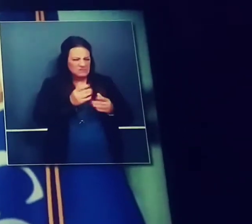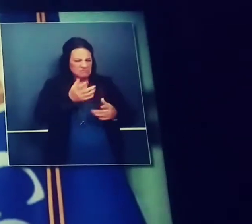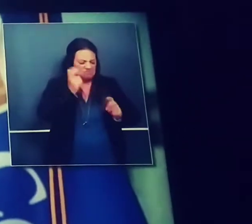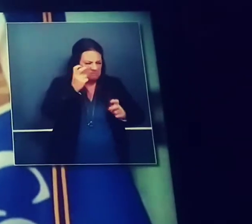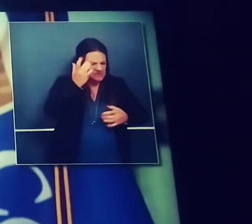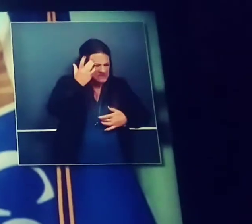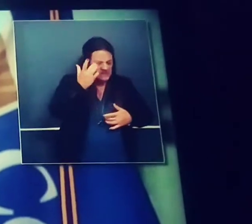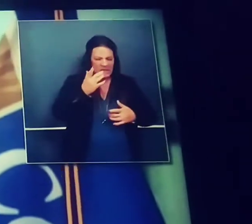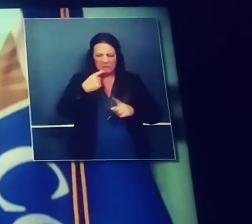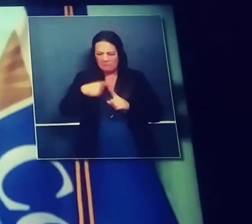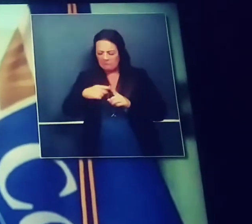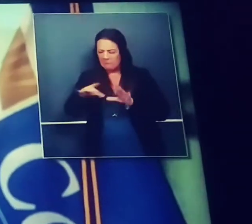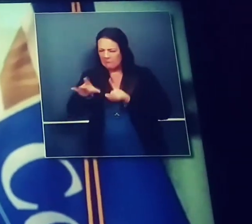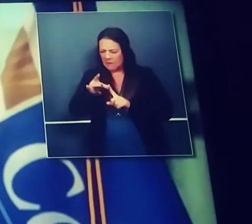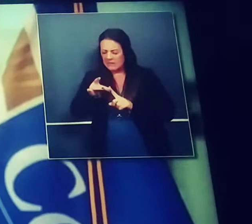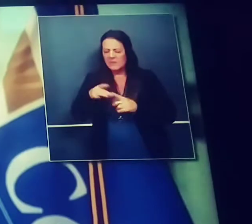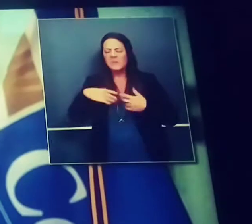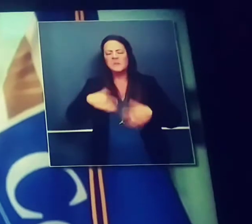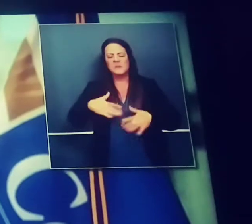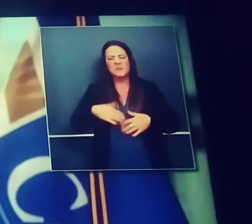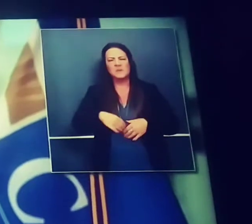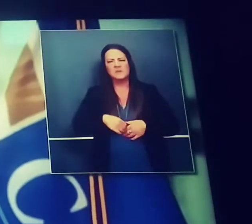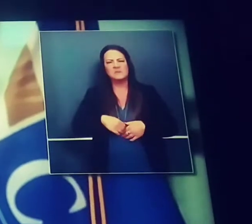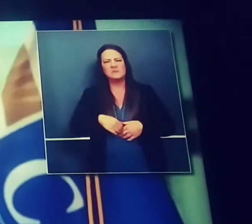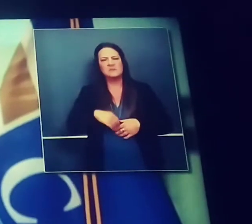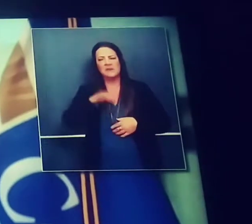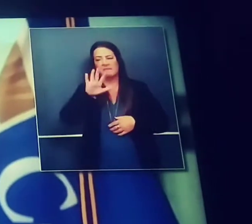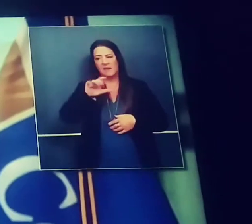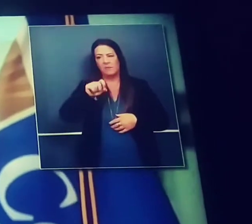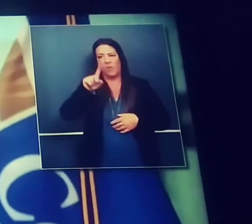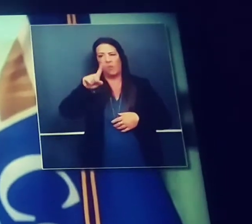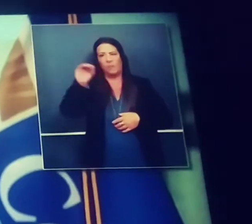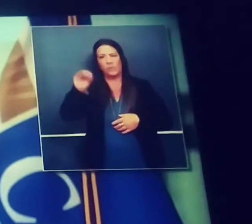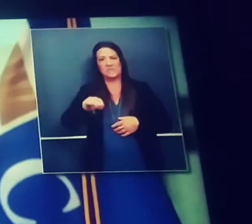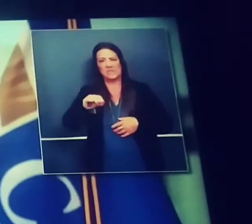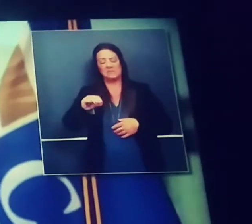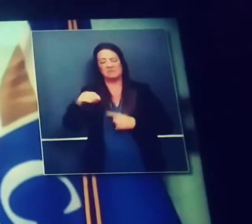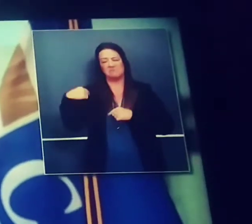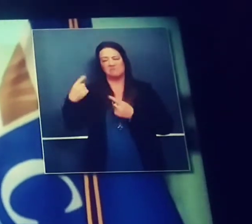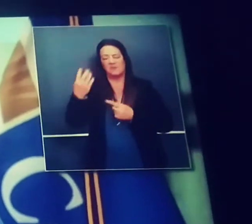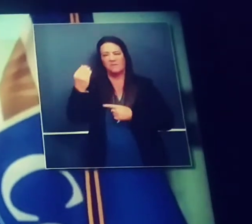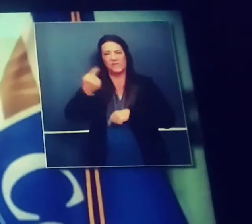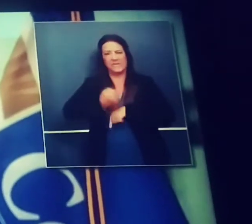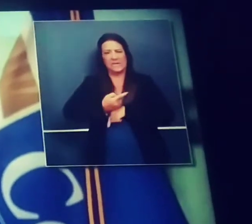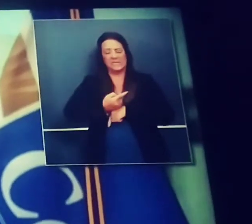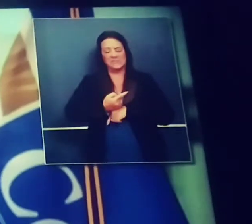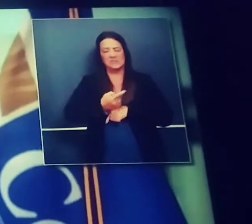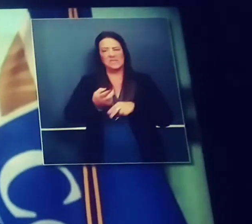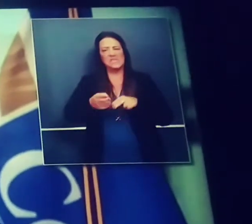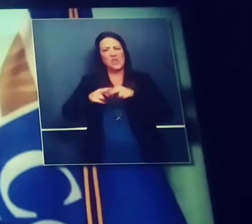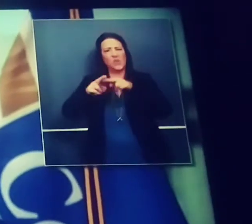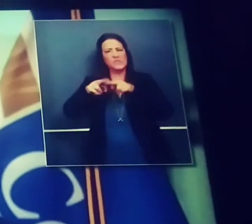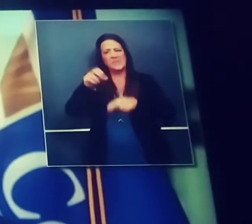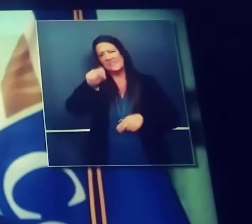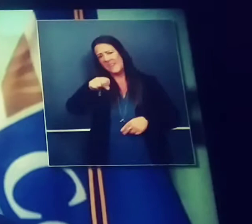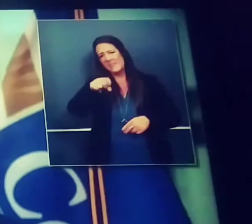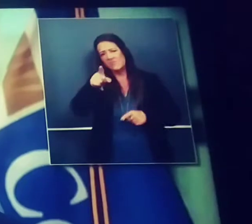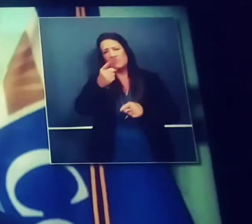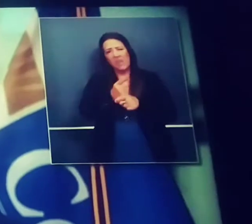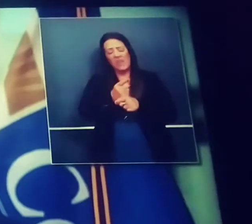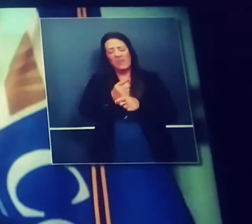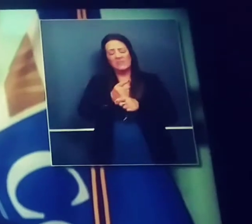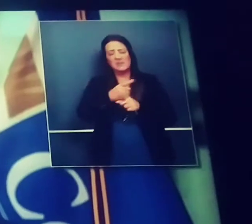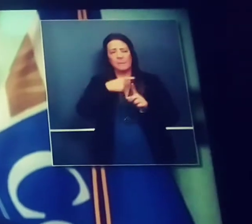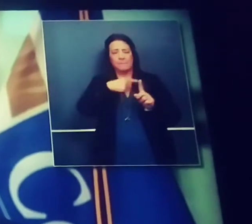% positivity rate over a 14-day period and it's increasing. You're correct. That positivity rate